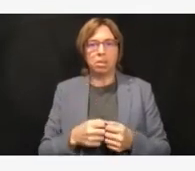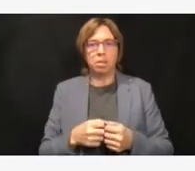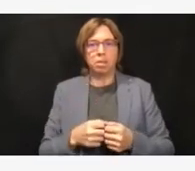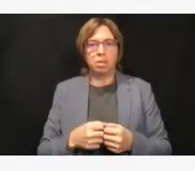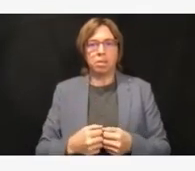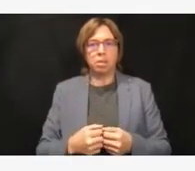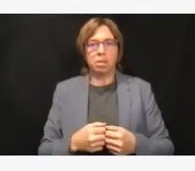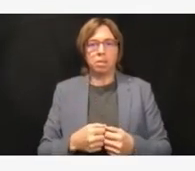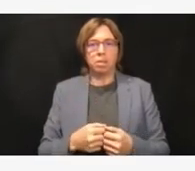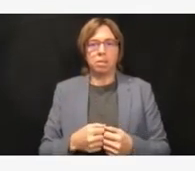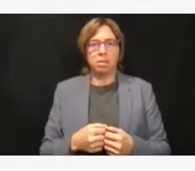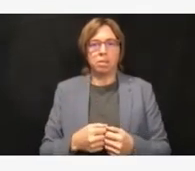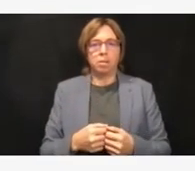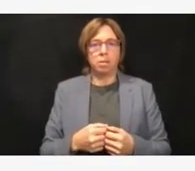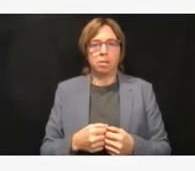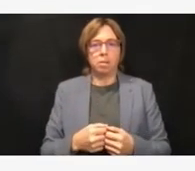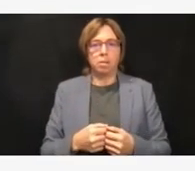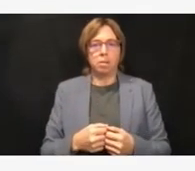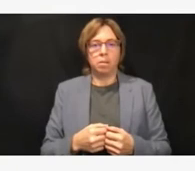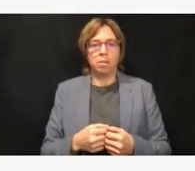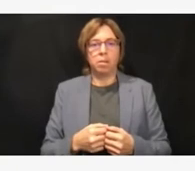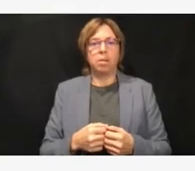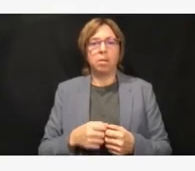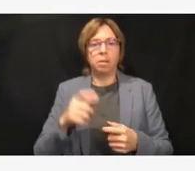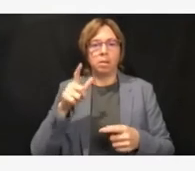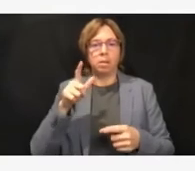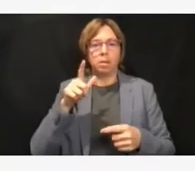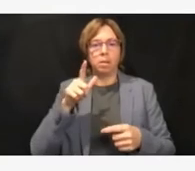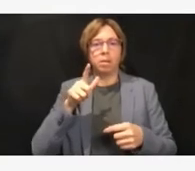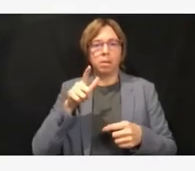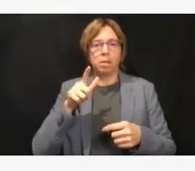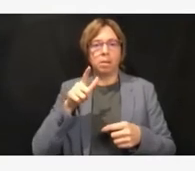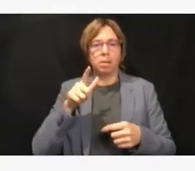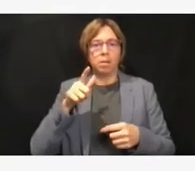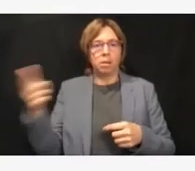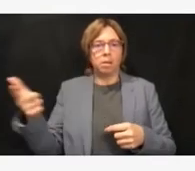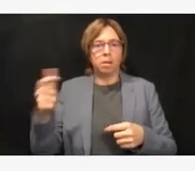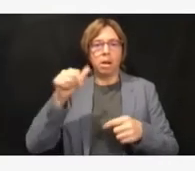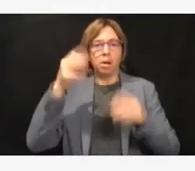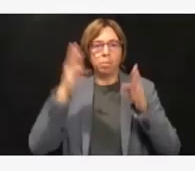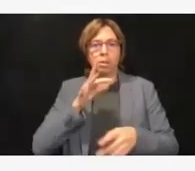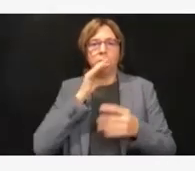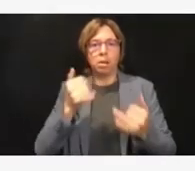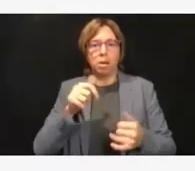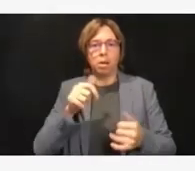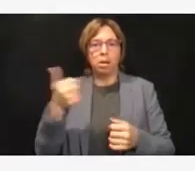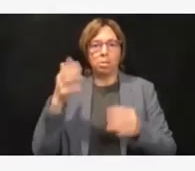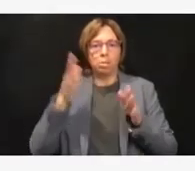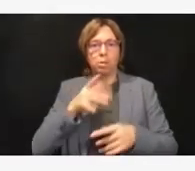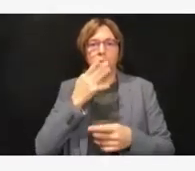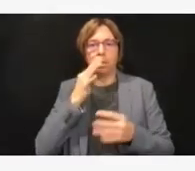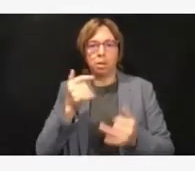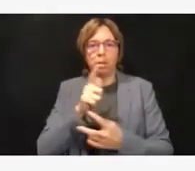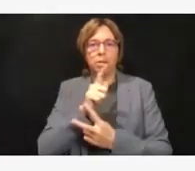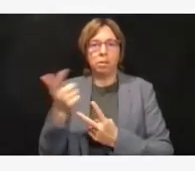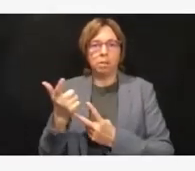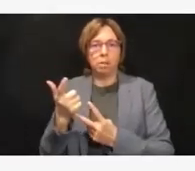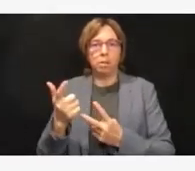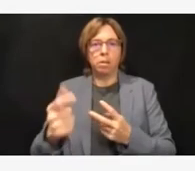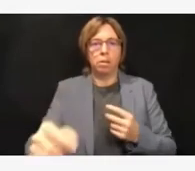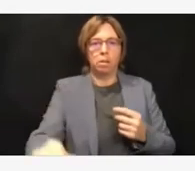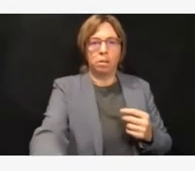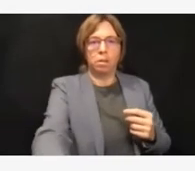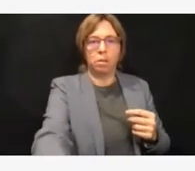Well, thank you, Kelly, and welcome everyone to our press briefing today. Today, I am making the declaration